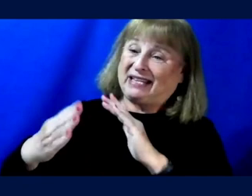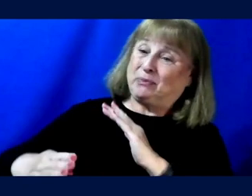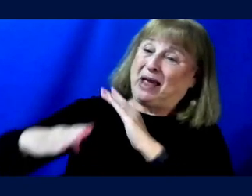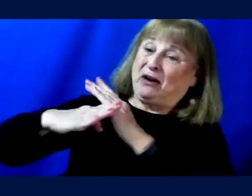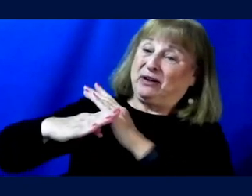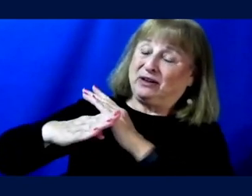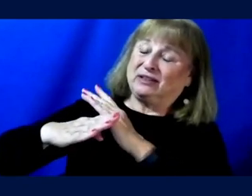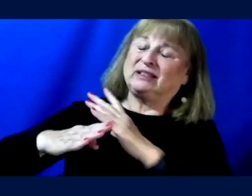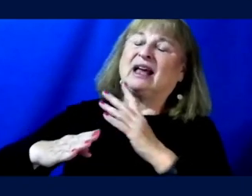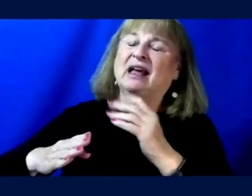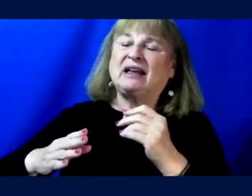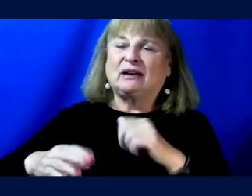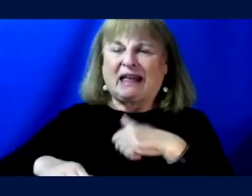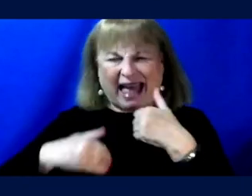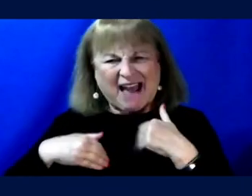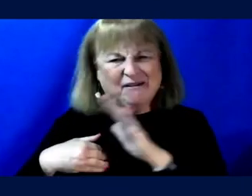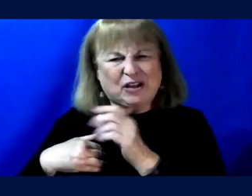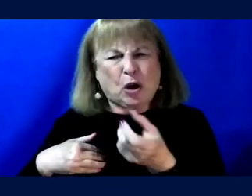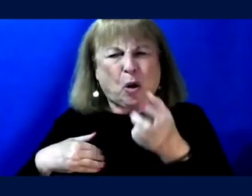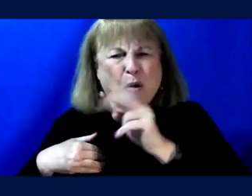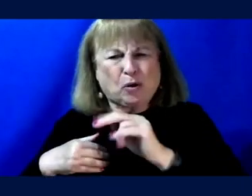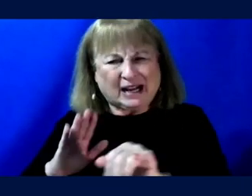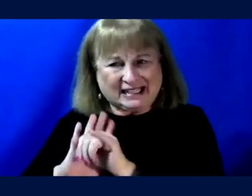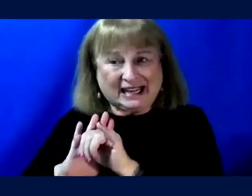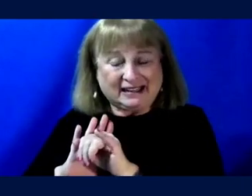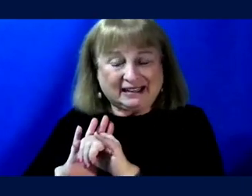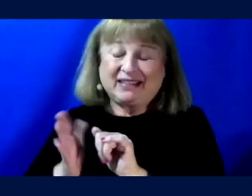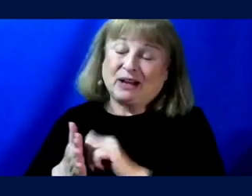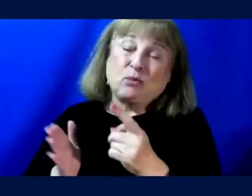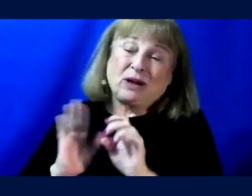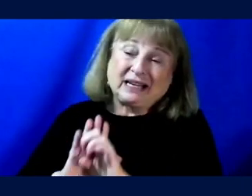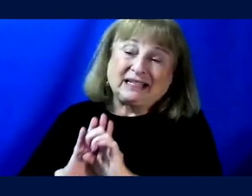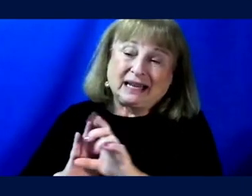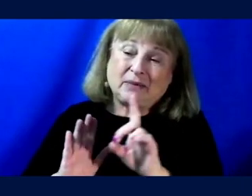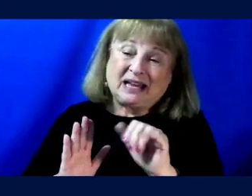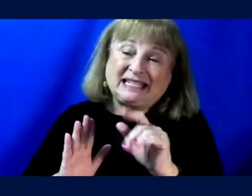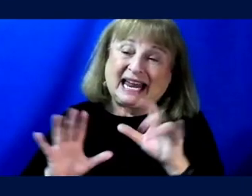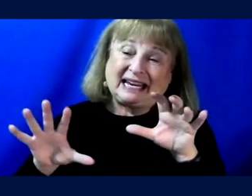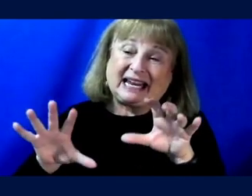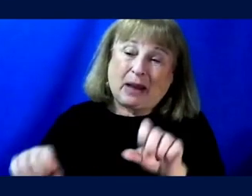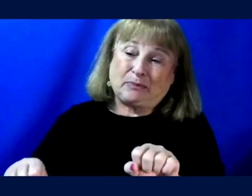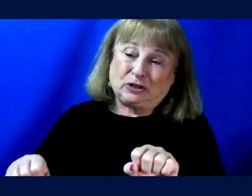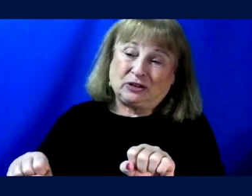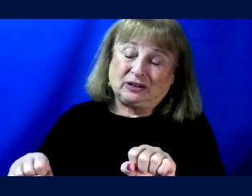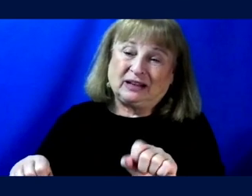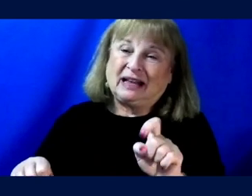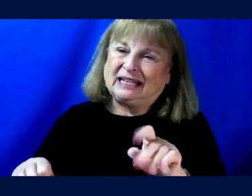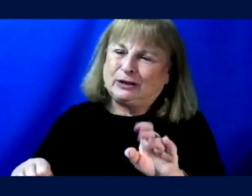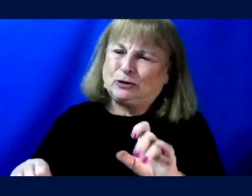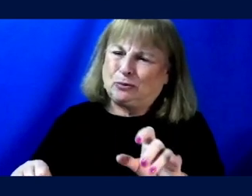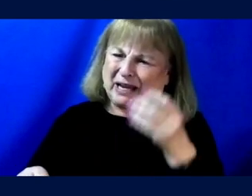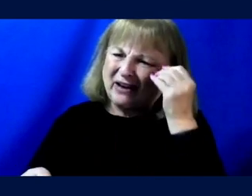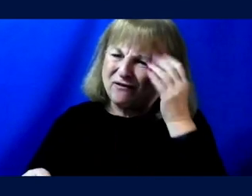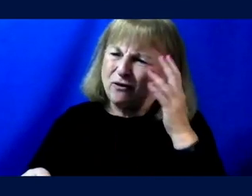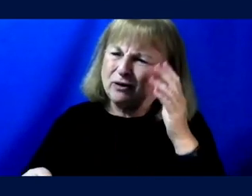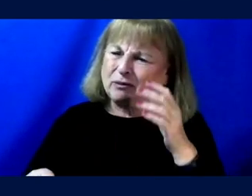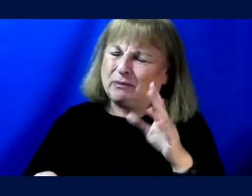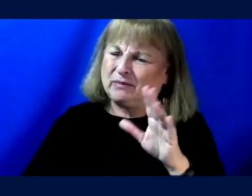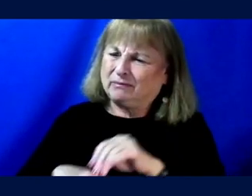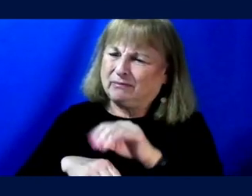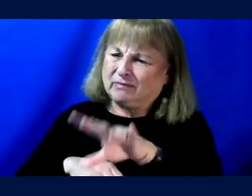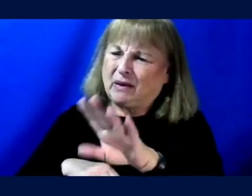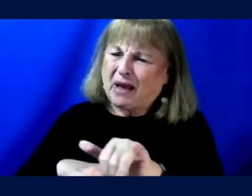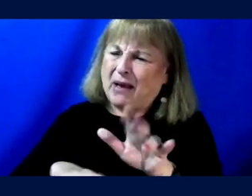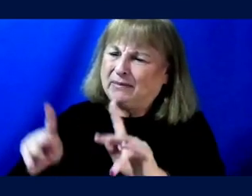and have an identity. Um, but that's just one example of data capture that really needs to be informed by people with disabilities.